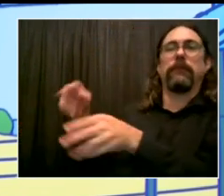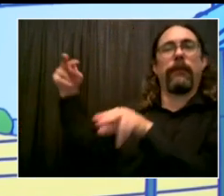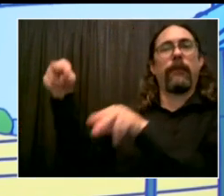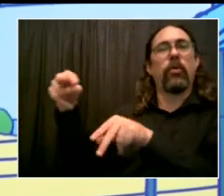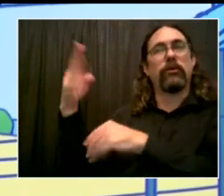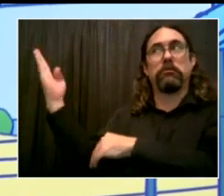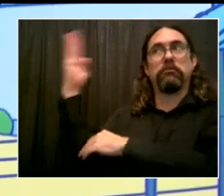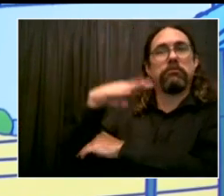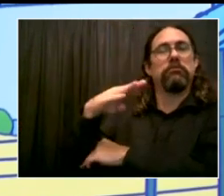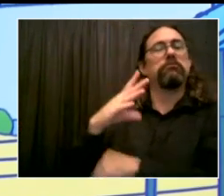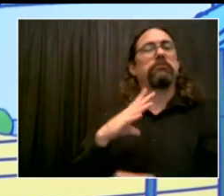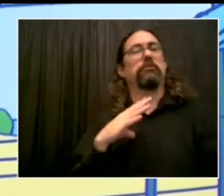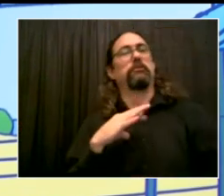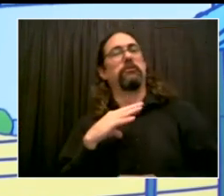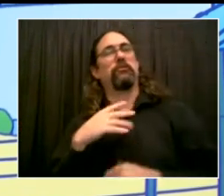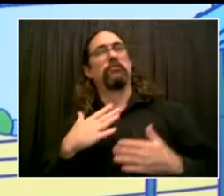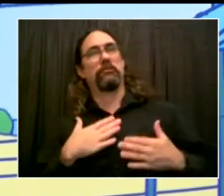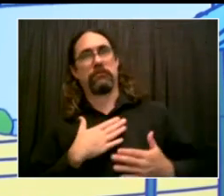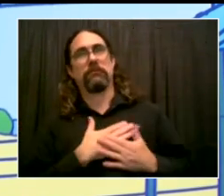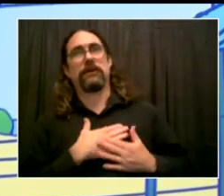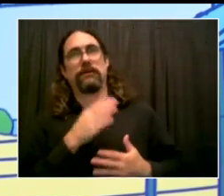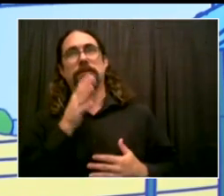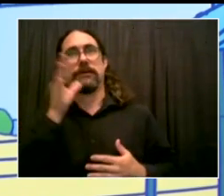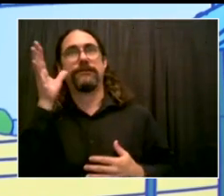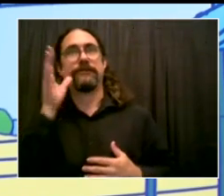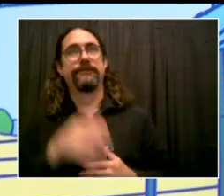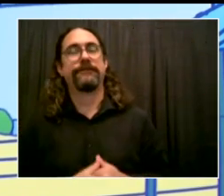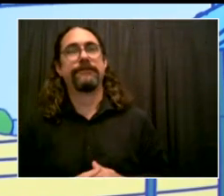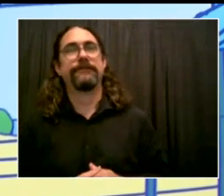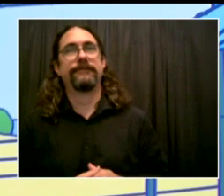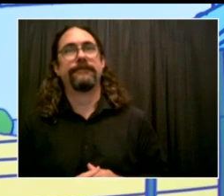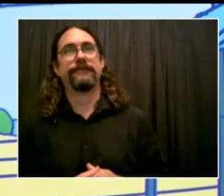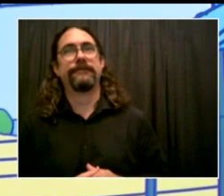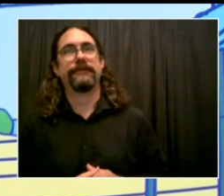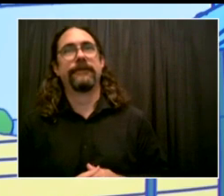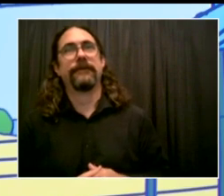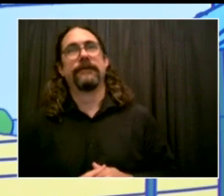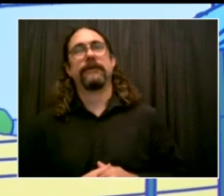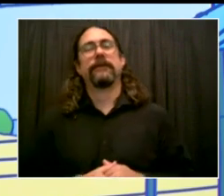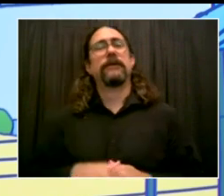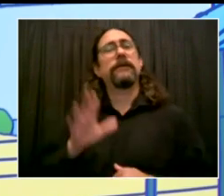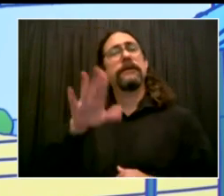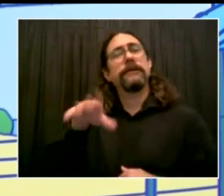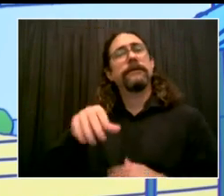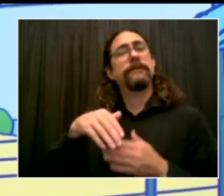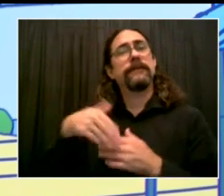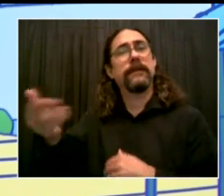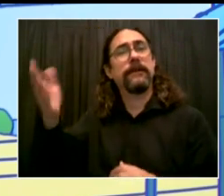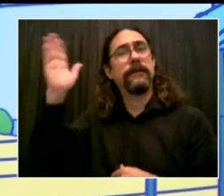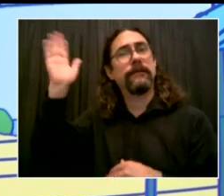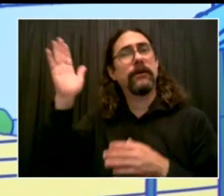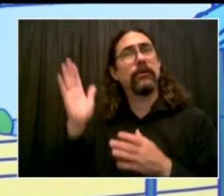south, down to Harlem, to someone who epitomizes Harlem. And the greatness of that community. And she fights for the community. And she